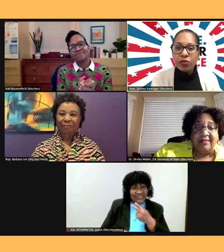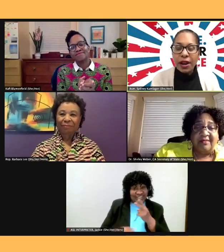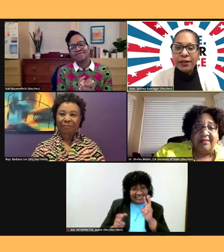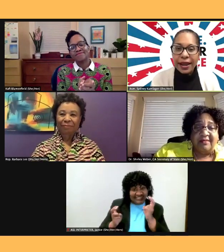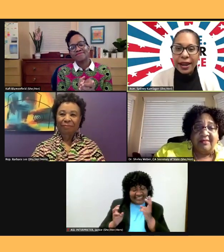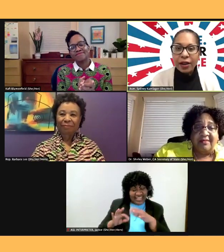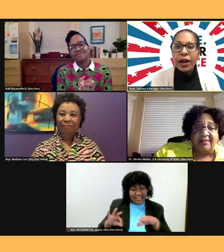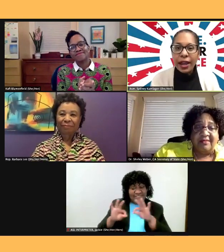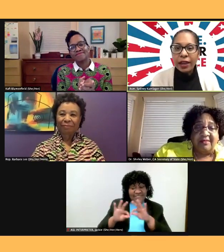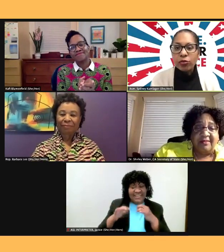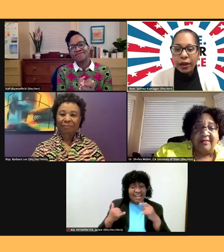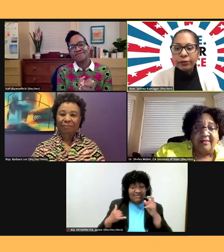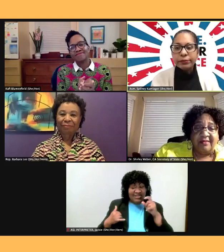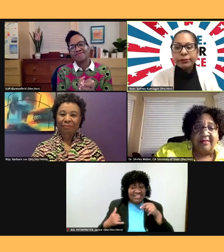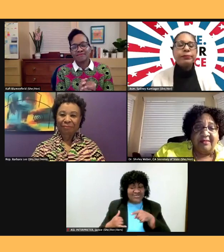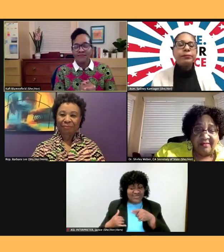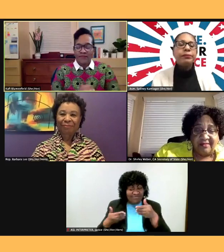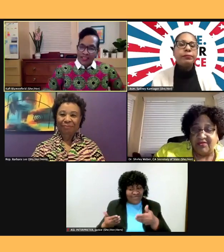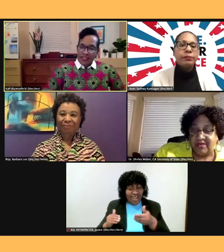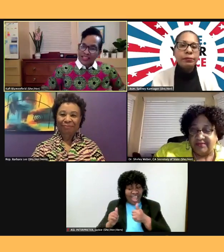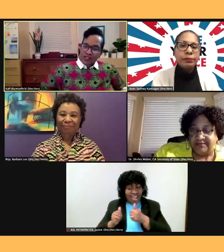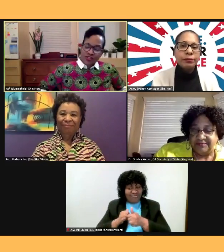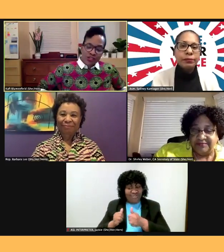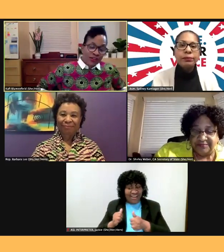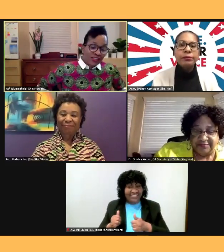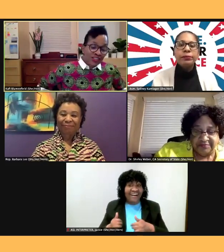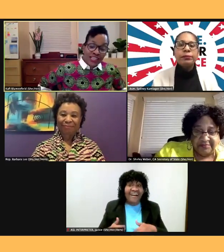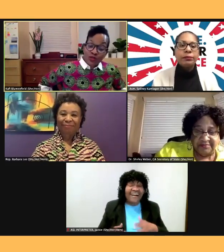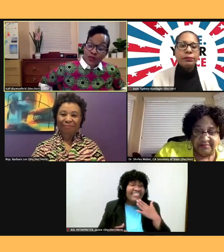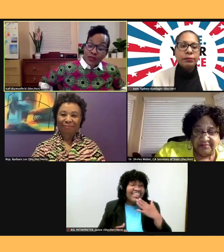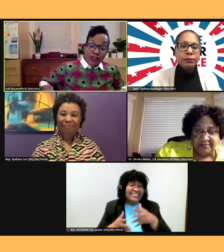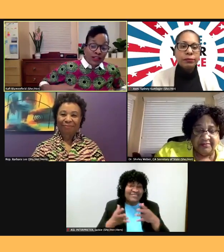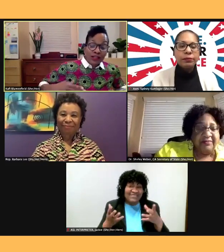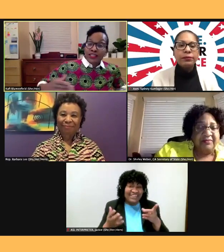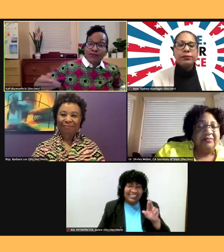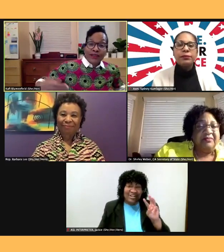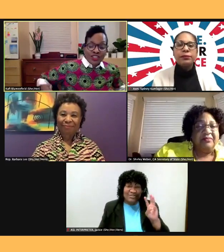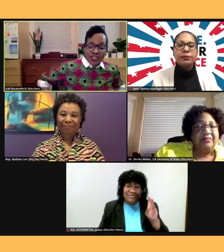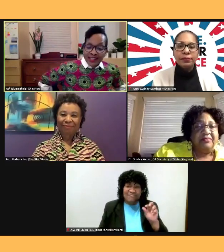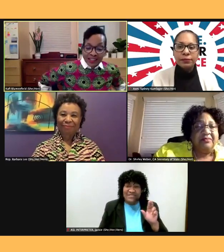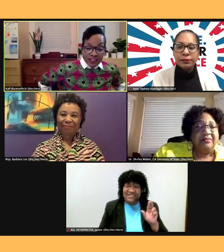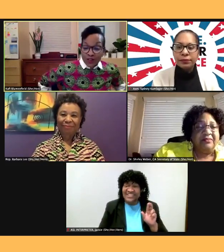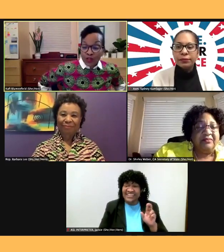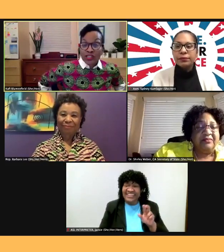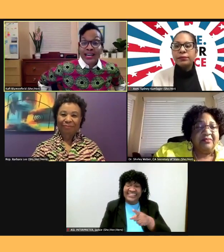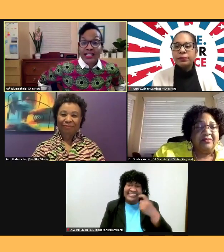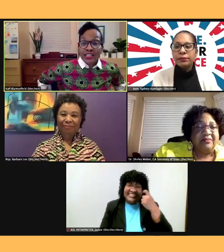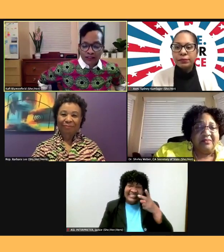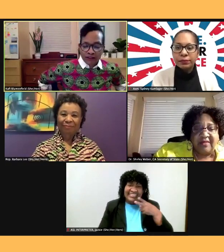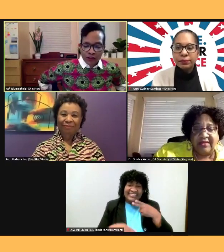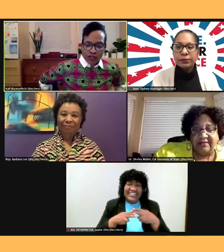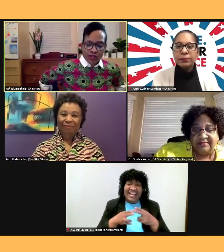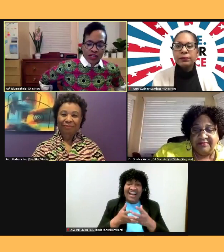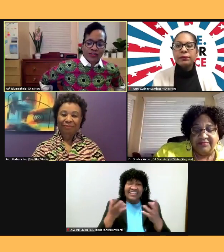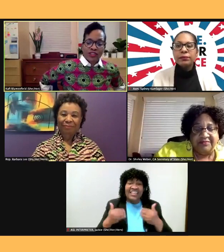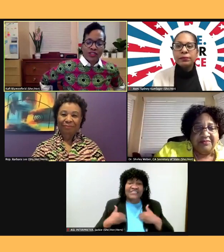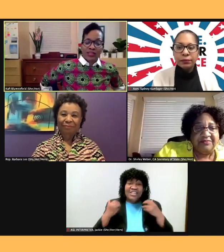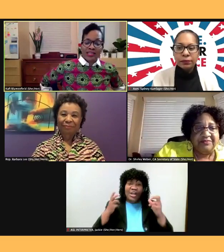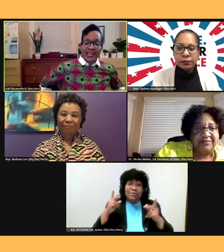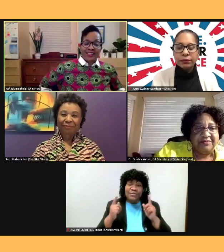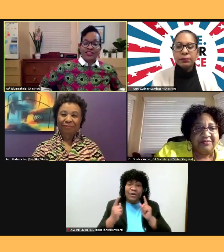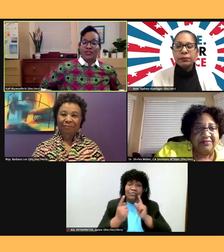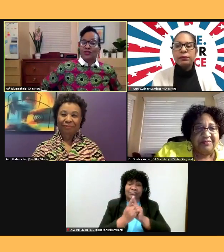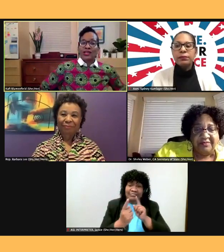and run. Thank you so much. Dr. Weber, you mentioned that, you know, you have a lot of young folks who come to you and ask you,